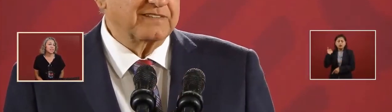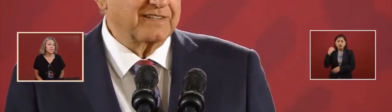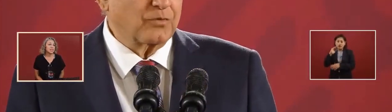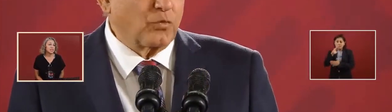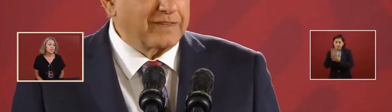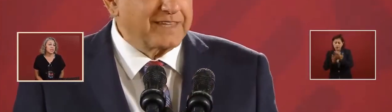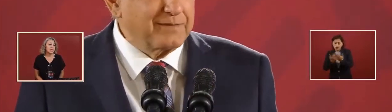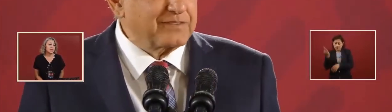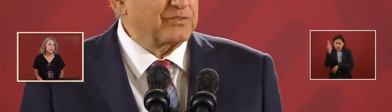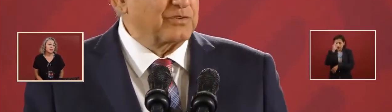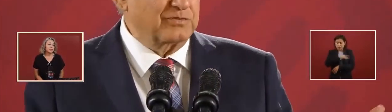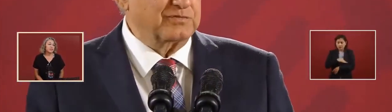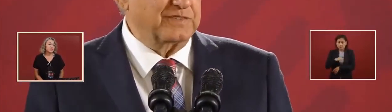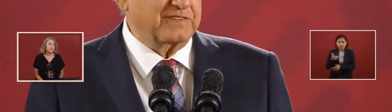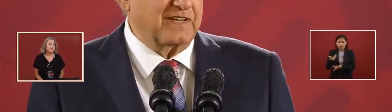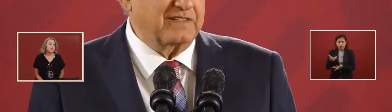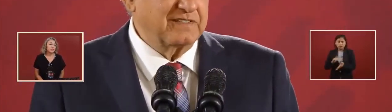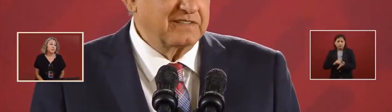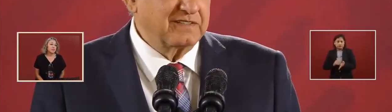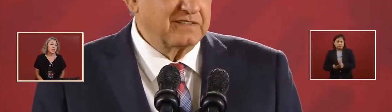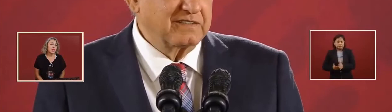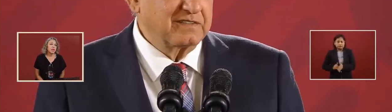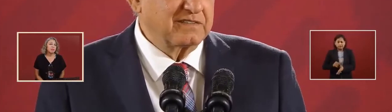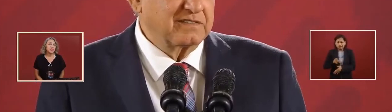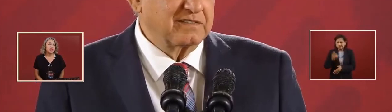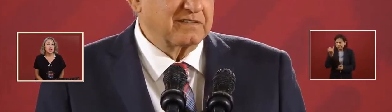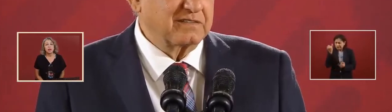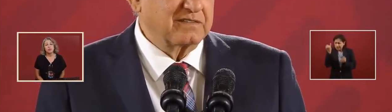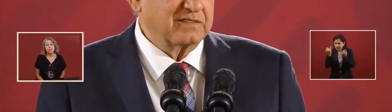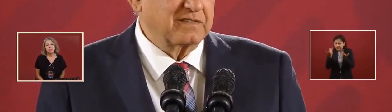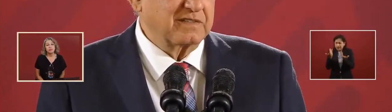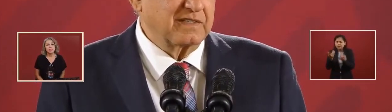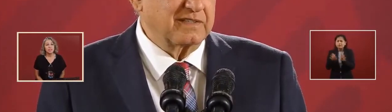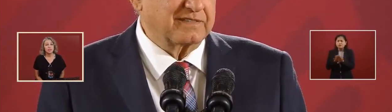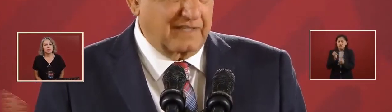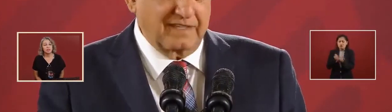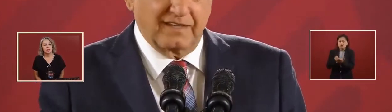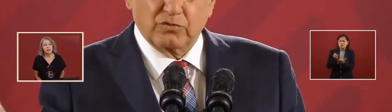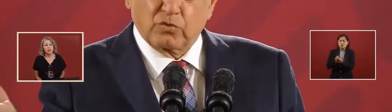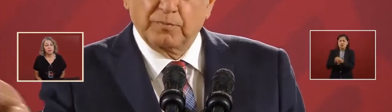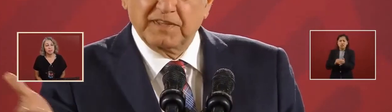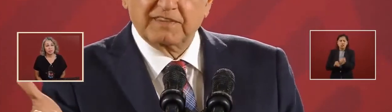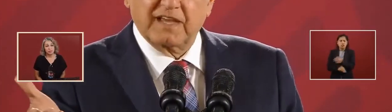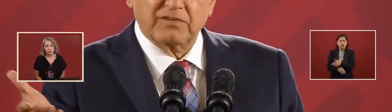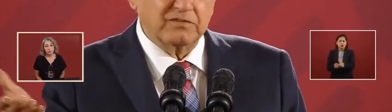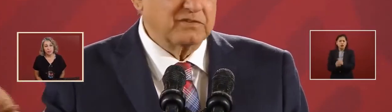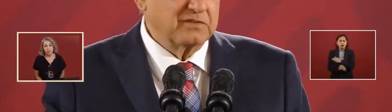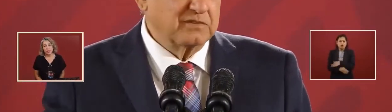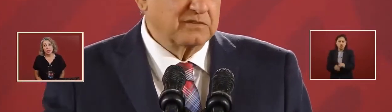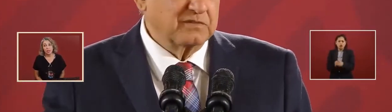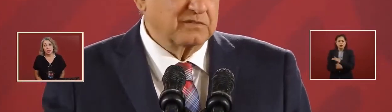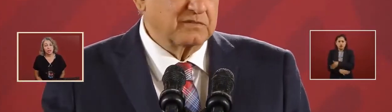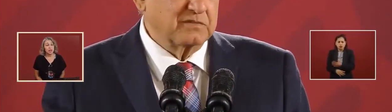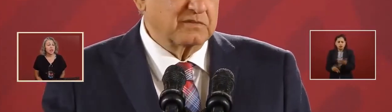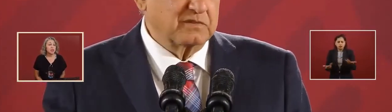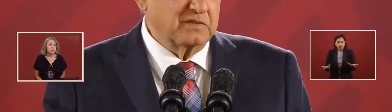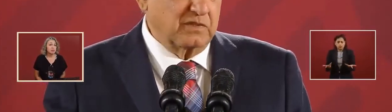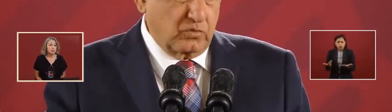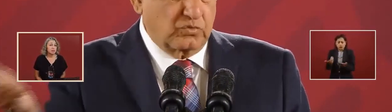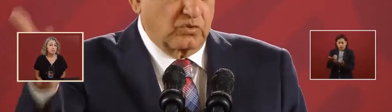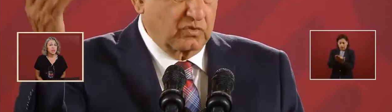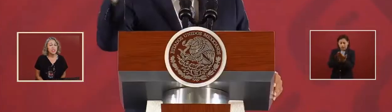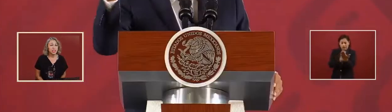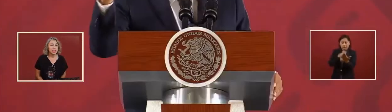Imagine how much fiscal budget is documented,